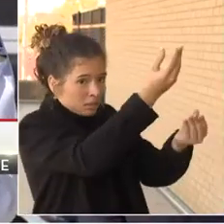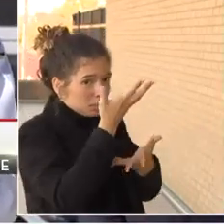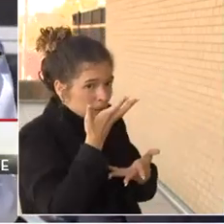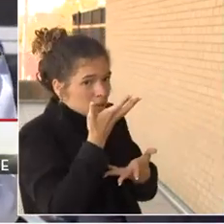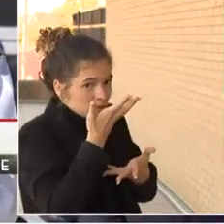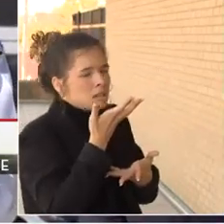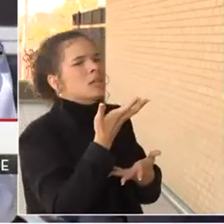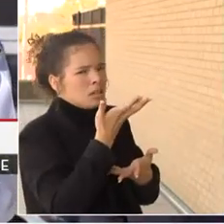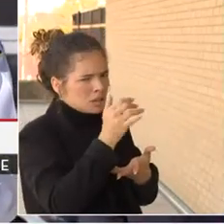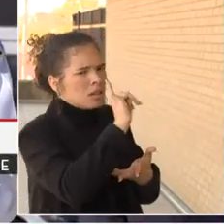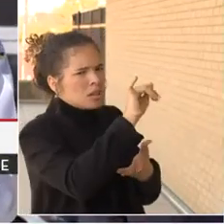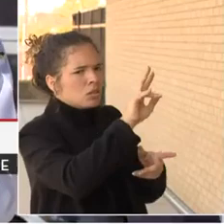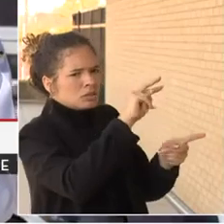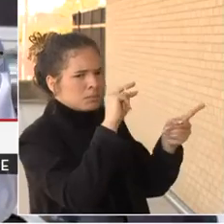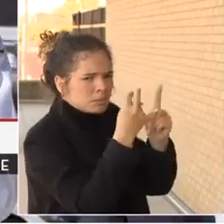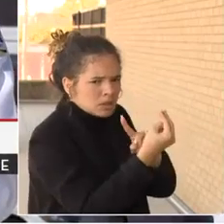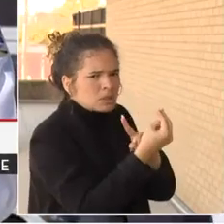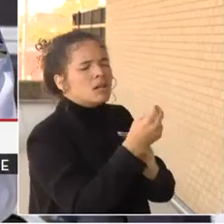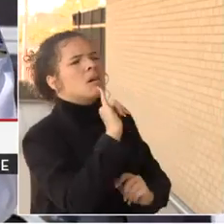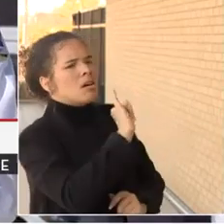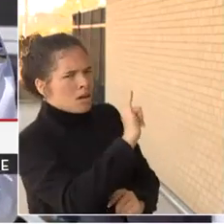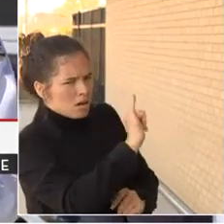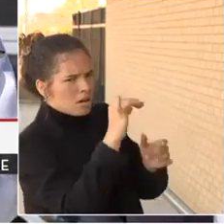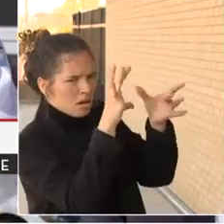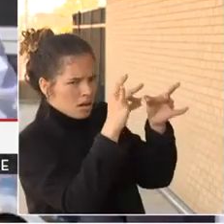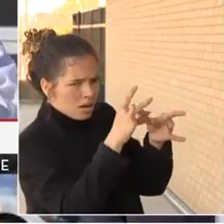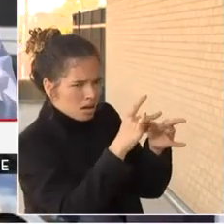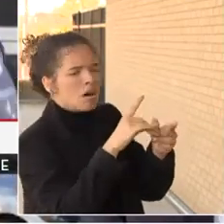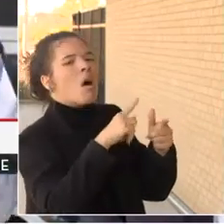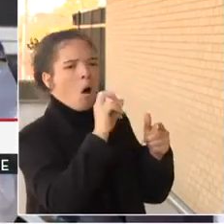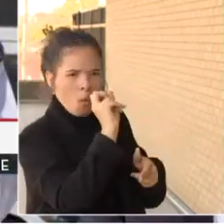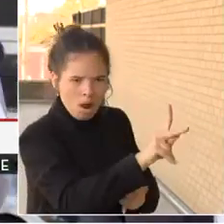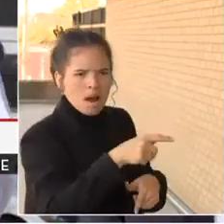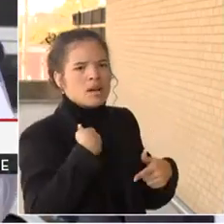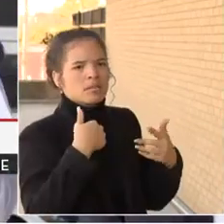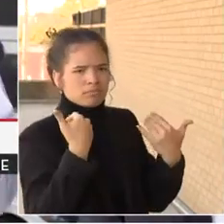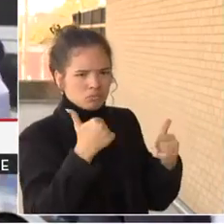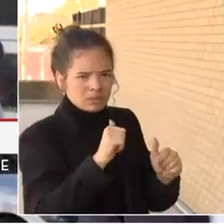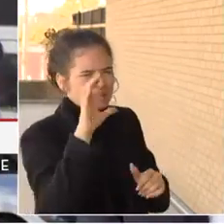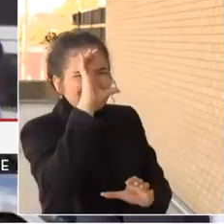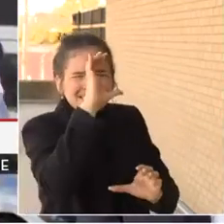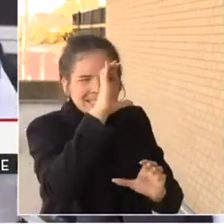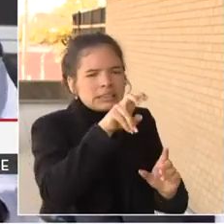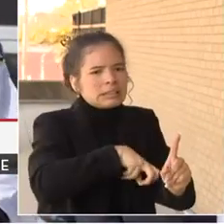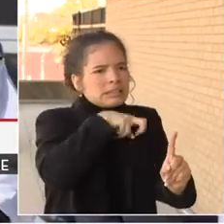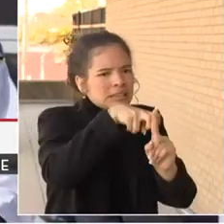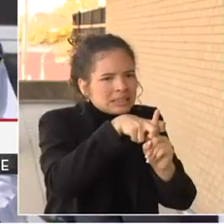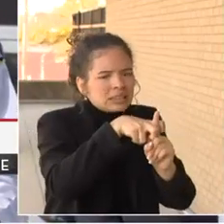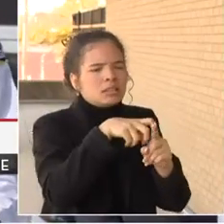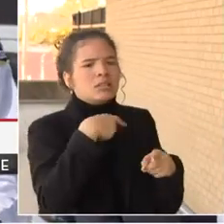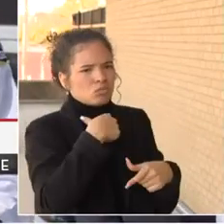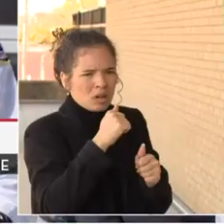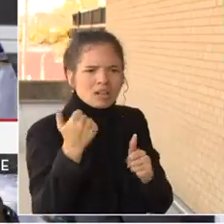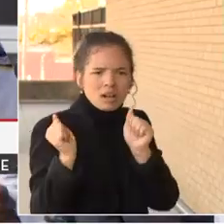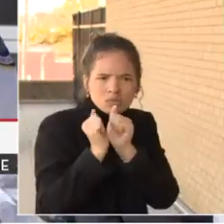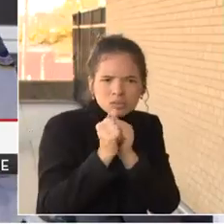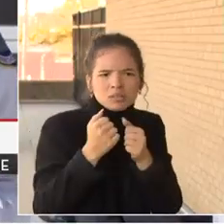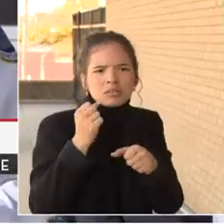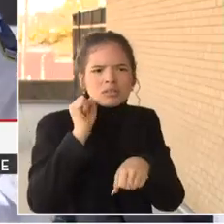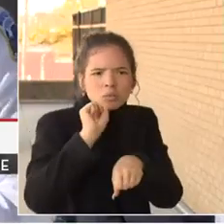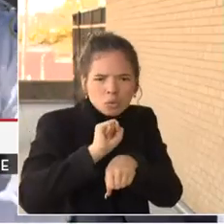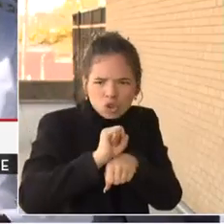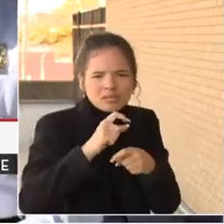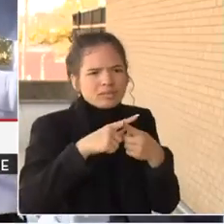of the Metropolitan Police Department, that we take that first step to apprehend those individuals, and then we work together to advocate for what the outcome is going to be.